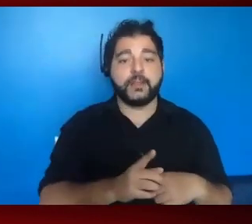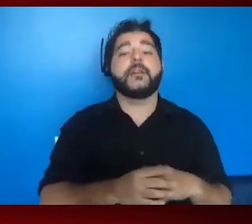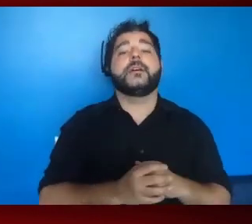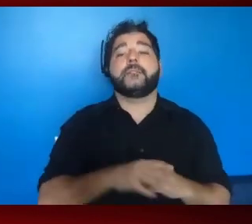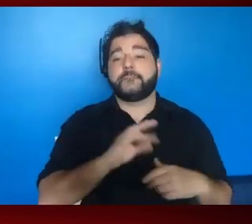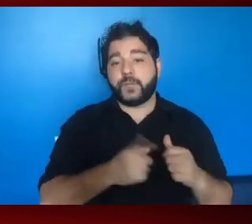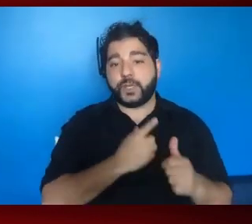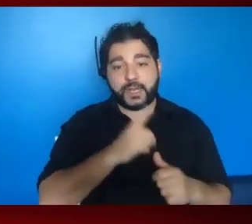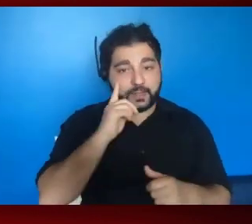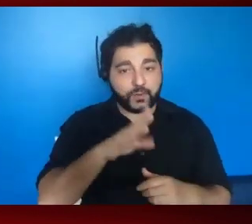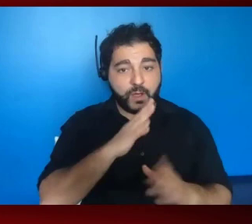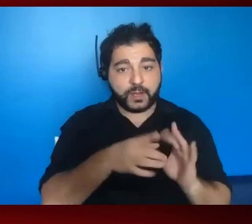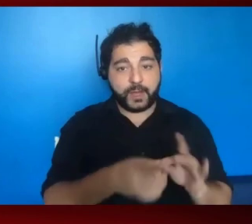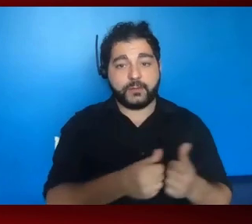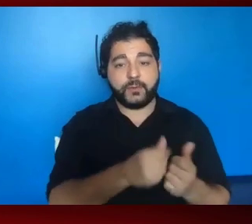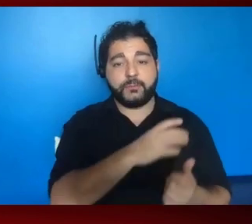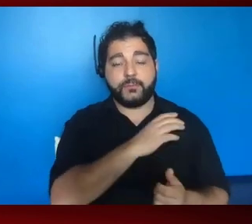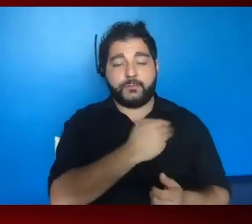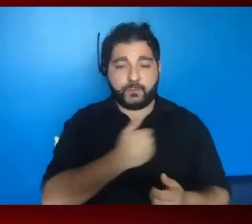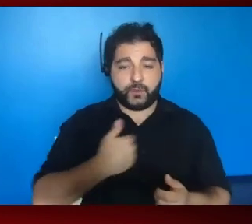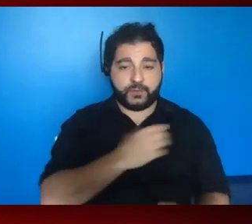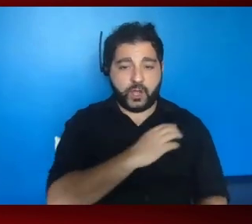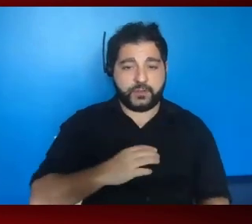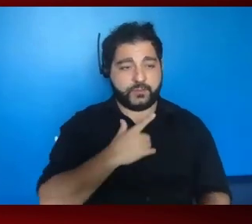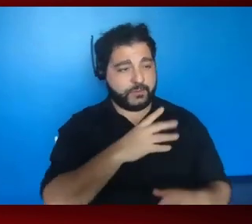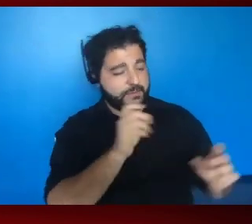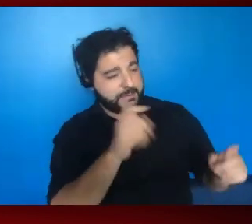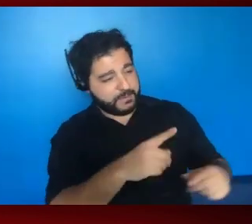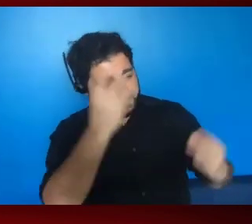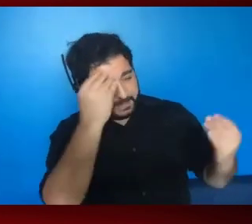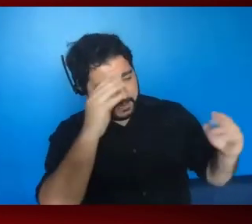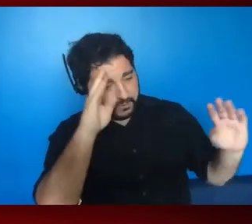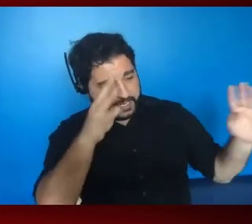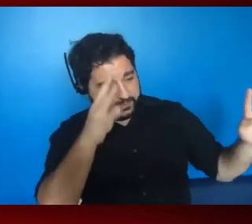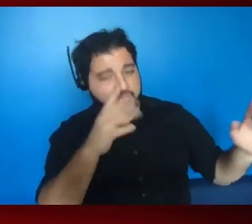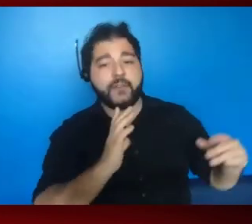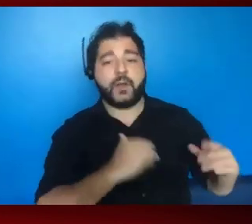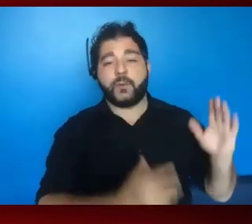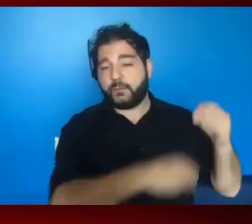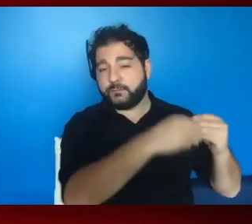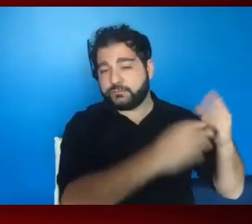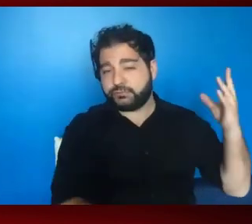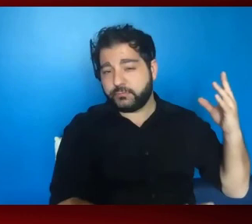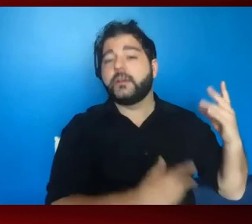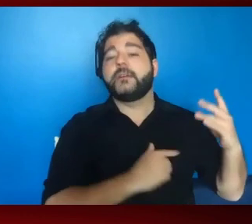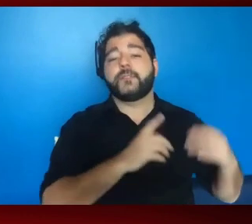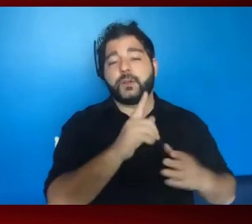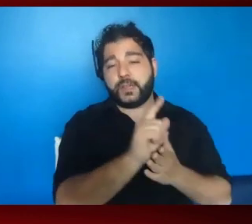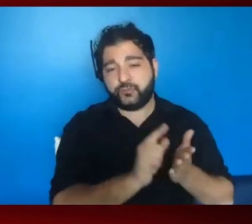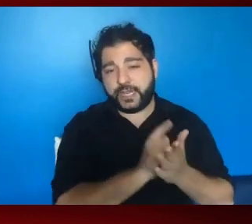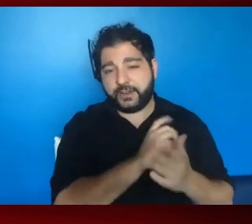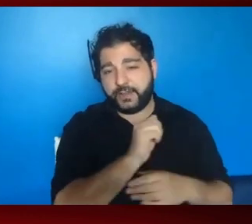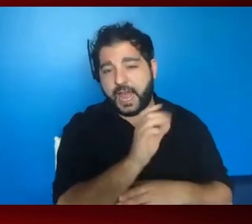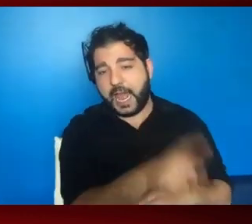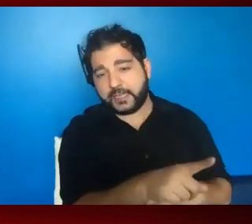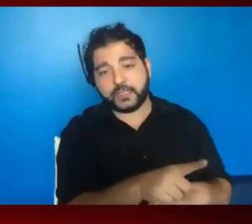think that when talking to members of Congress, we have to ask them to think creatively about our long list of legislative asks and be aggressive in including